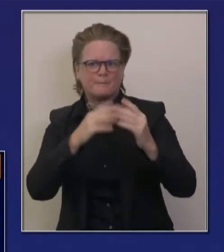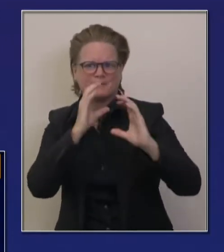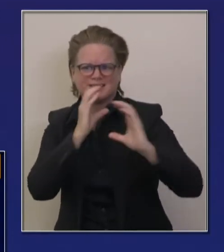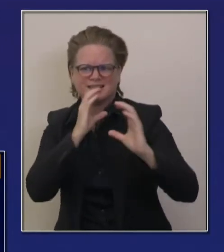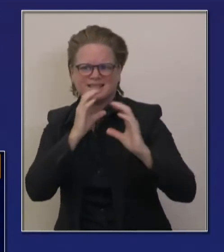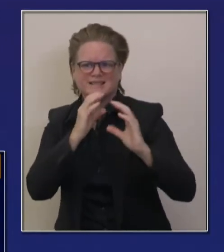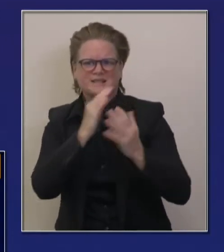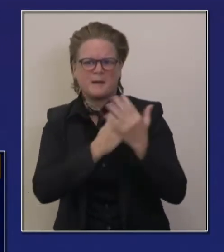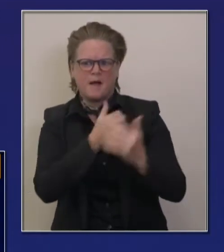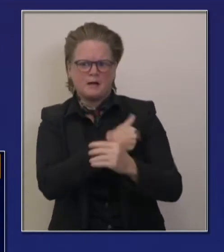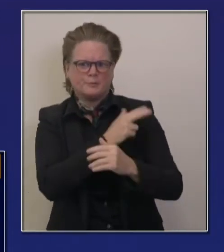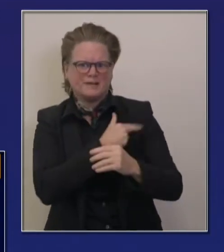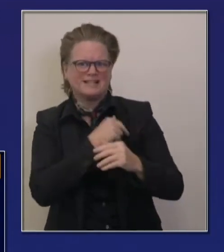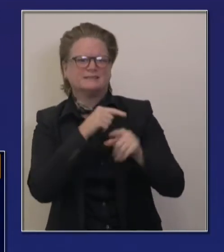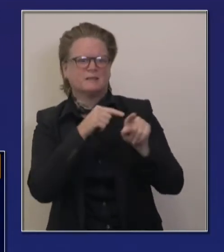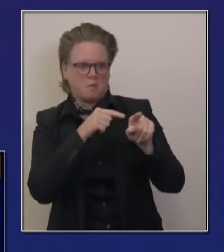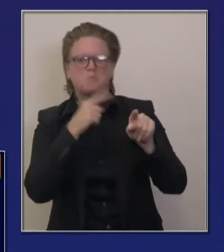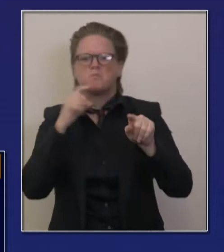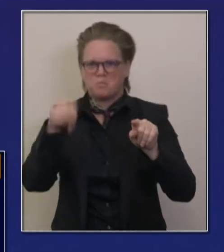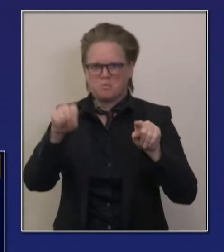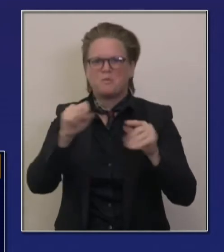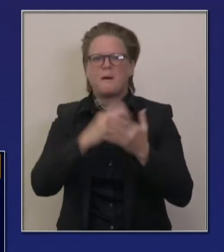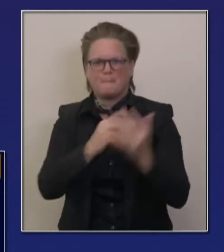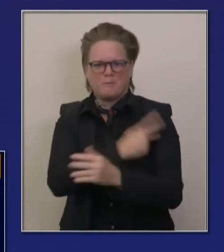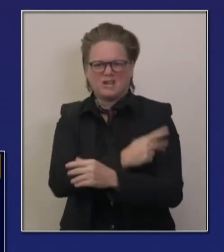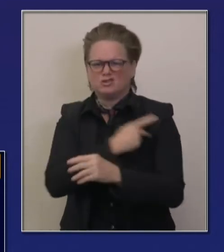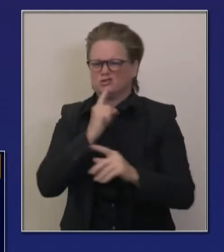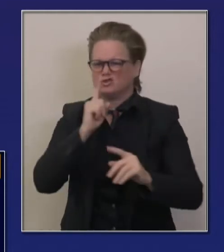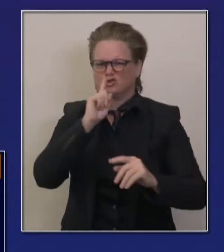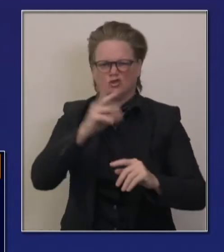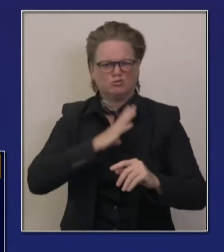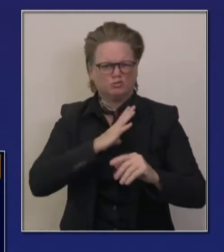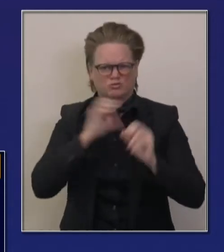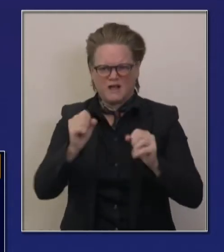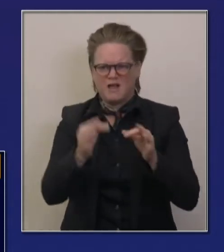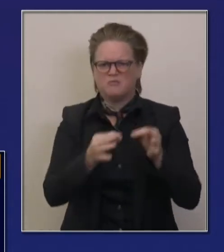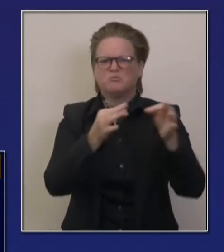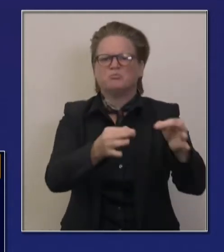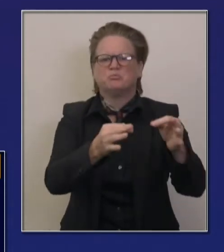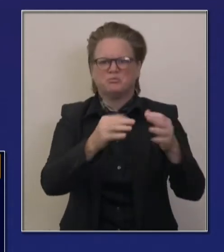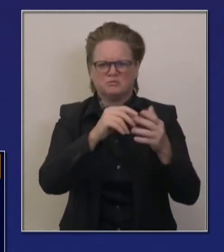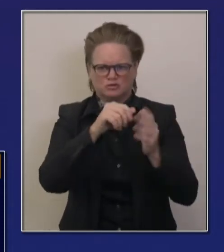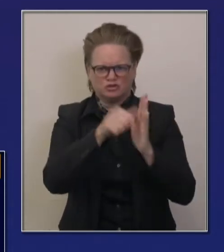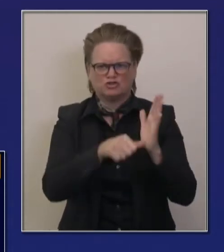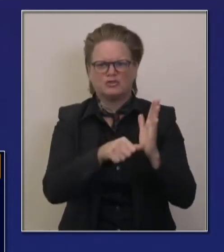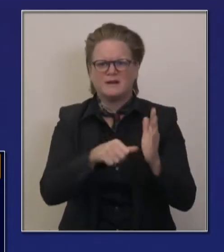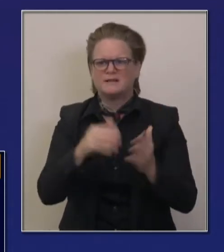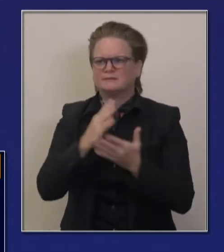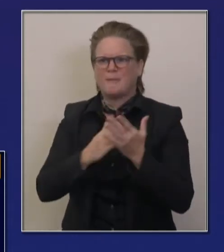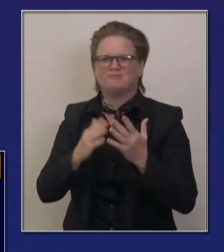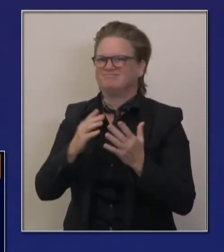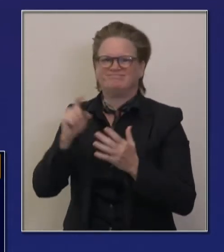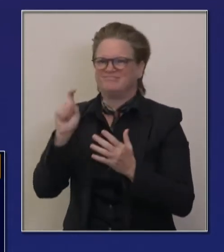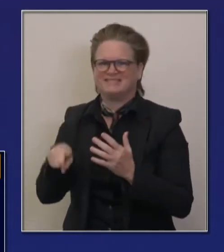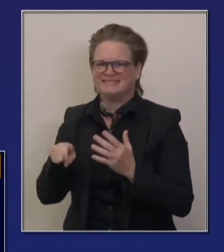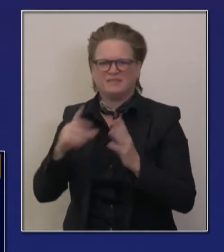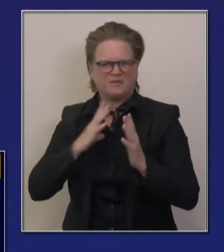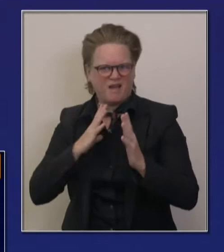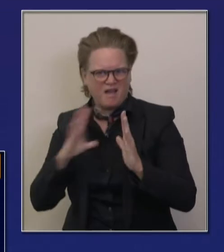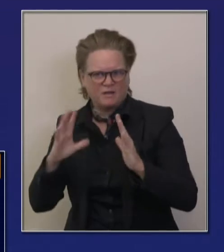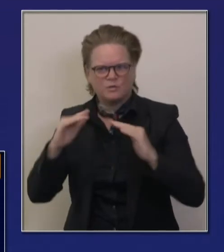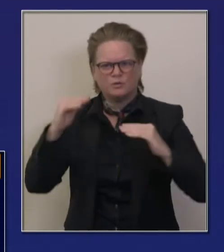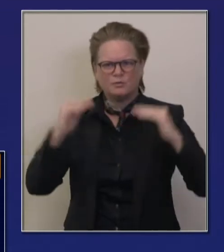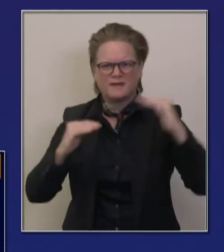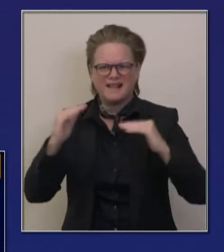is approaching, uh, a need and concern to surge, uh, either within the existing footprint of the hospital site